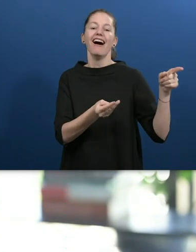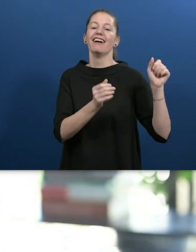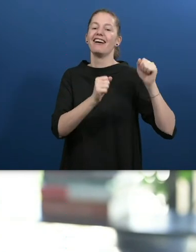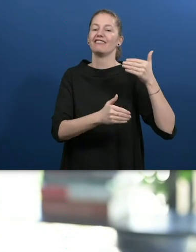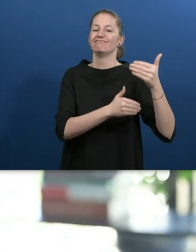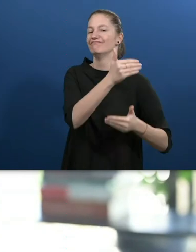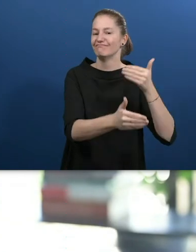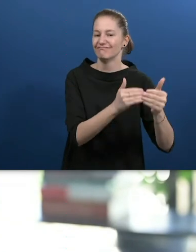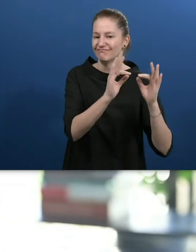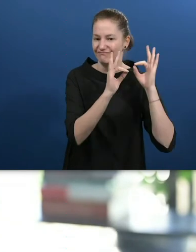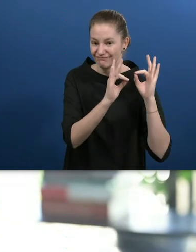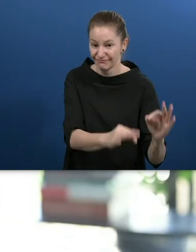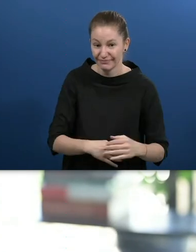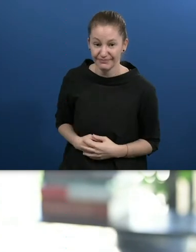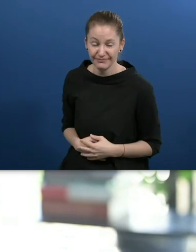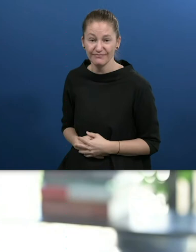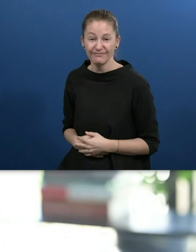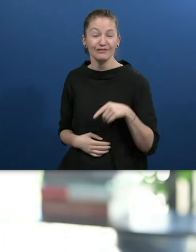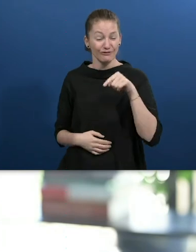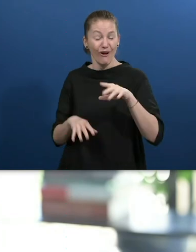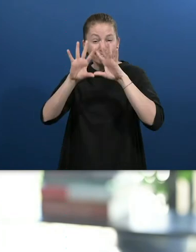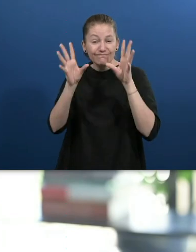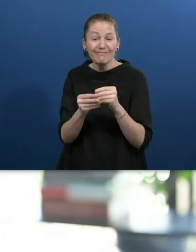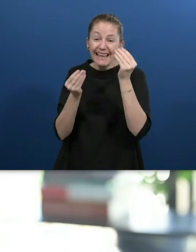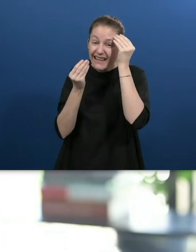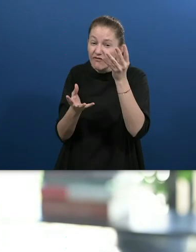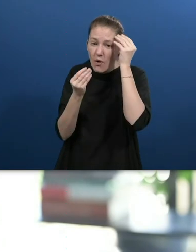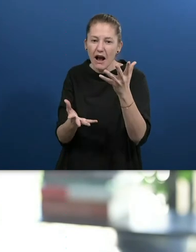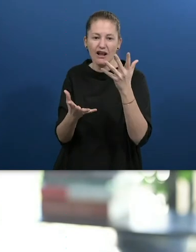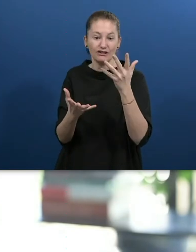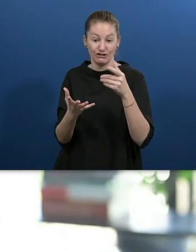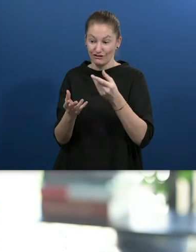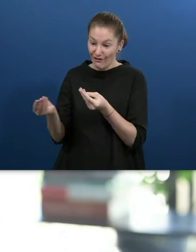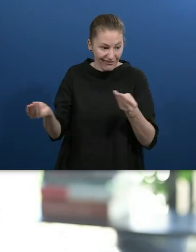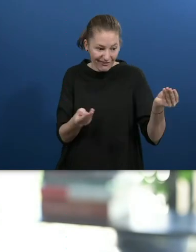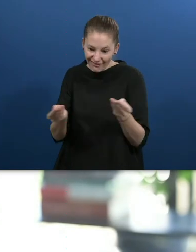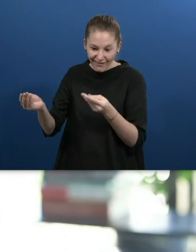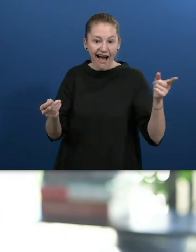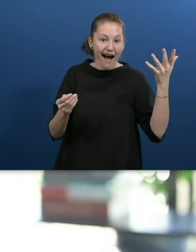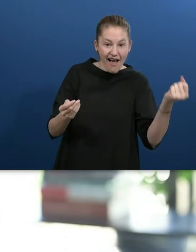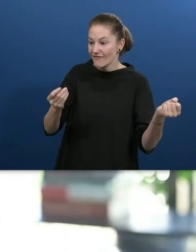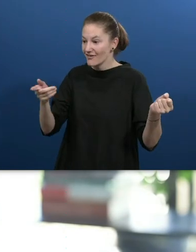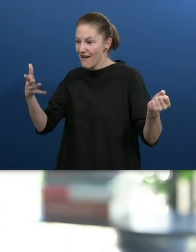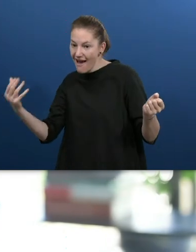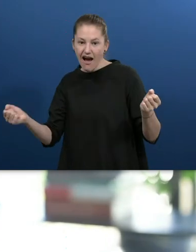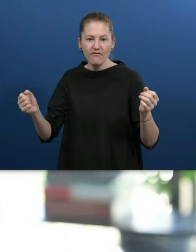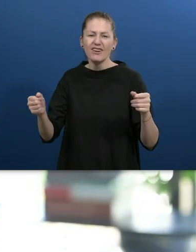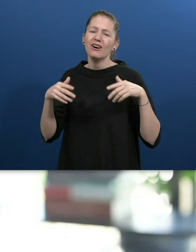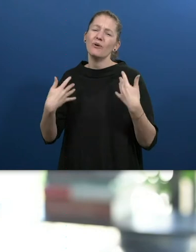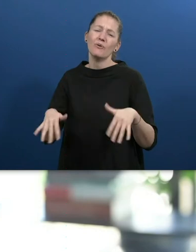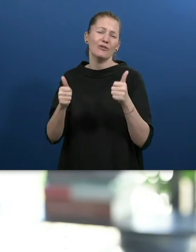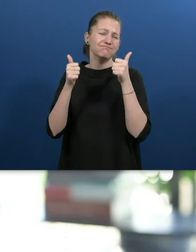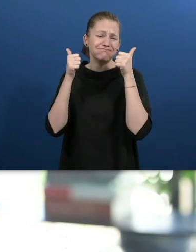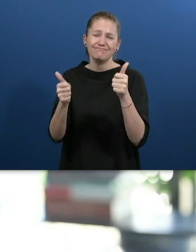Then Enable.me will be having a big directory of suppliers with disabilities on it that you can leverage on. Bringing